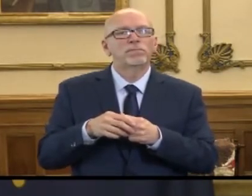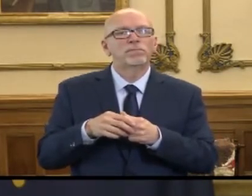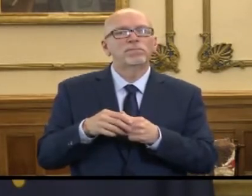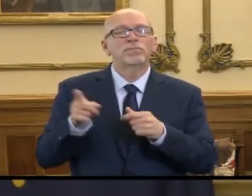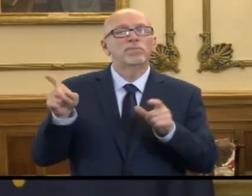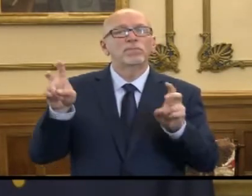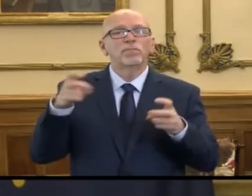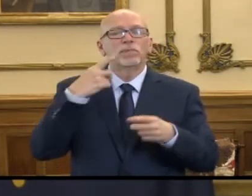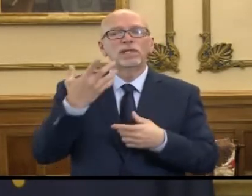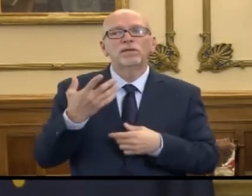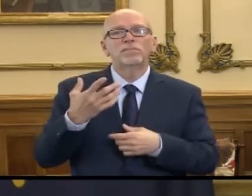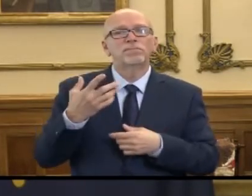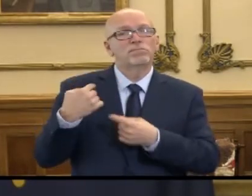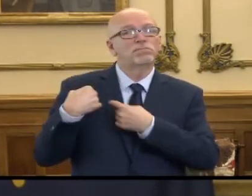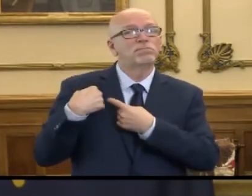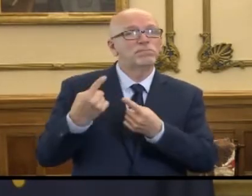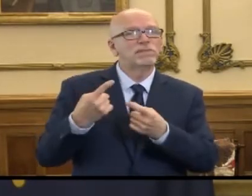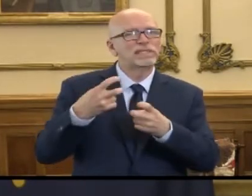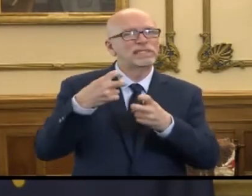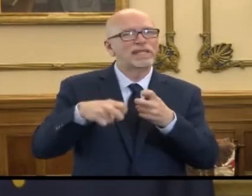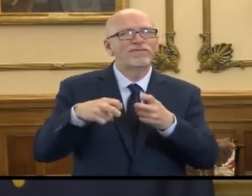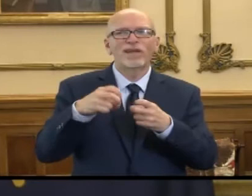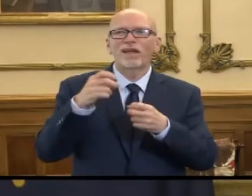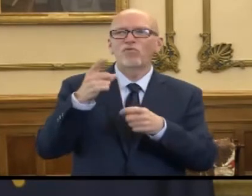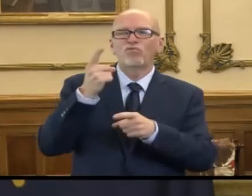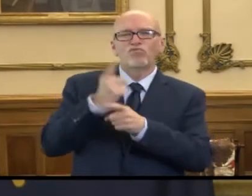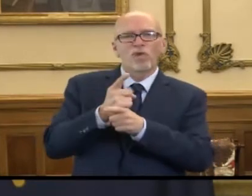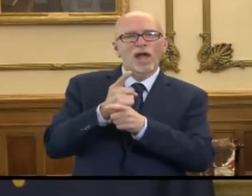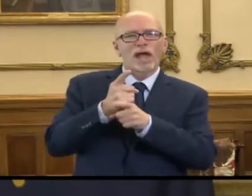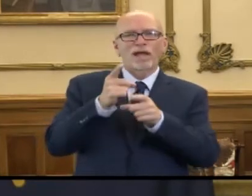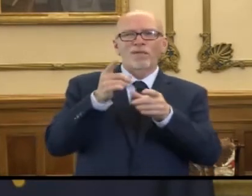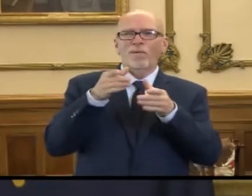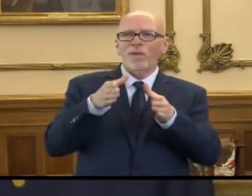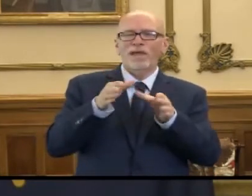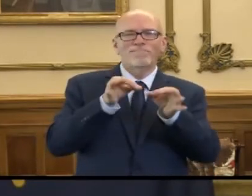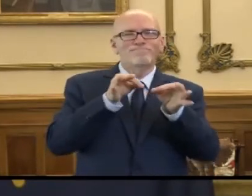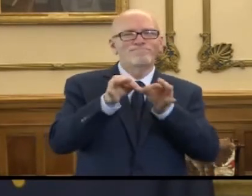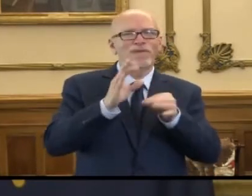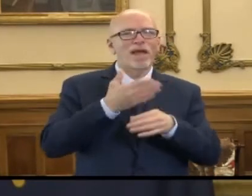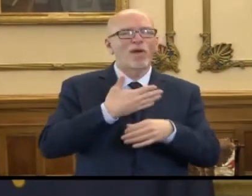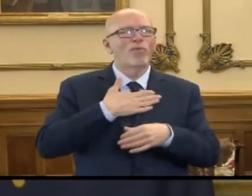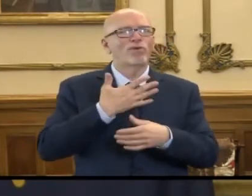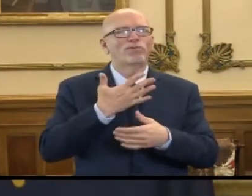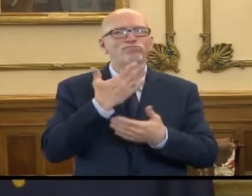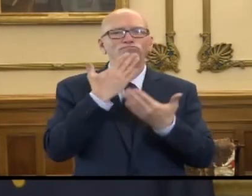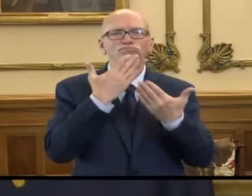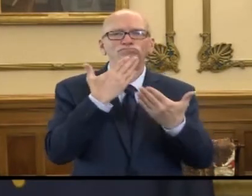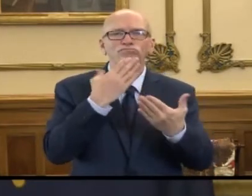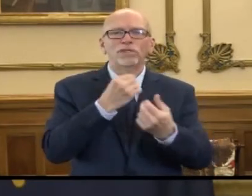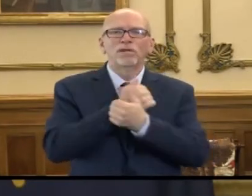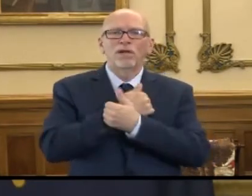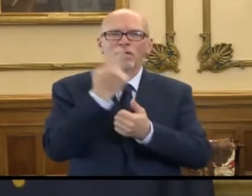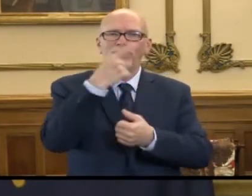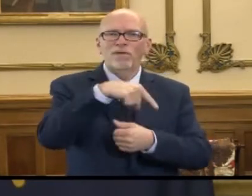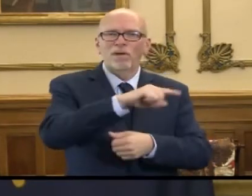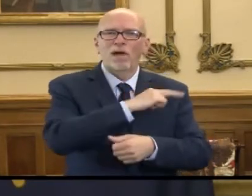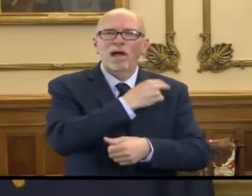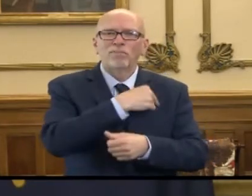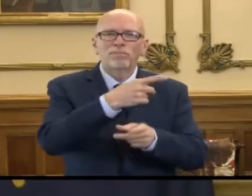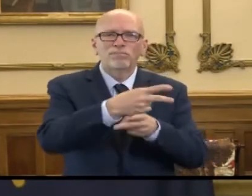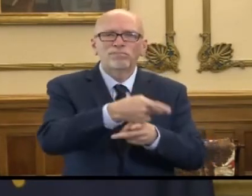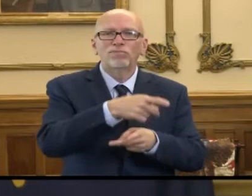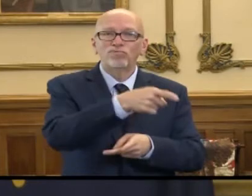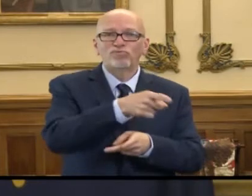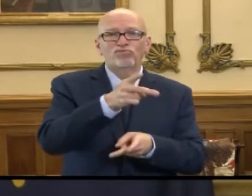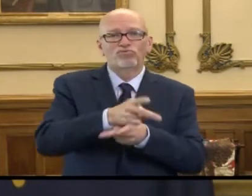it's been so difficult to find the right words to express our deep gratitude and love we have for you. You took